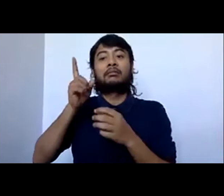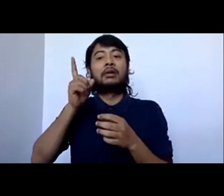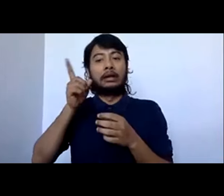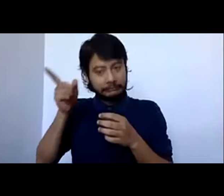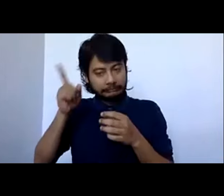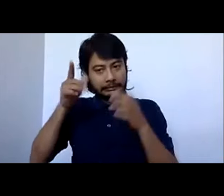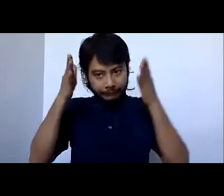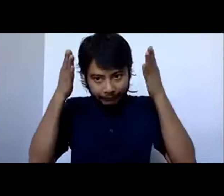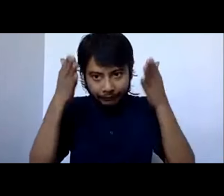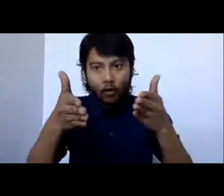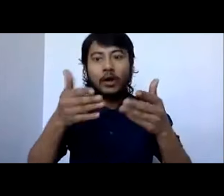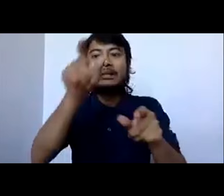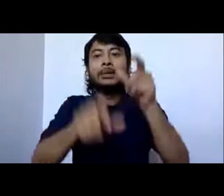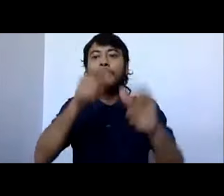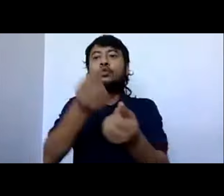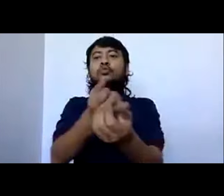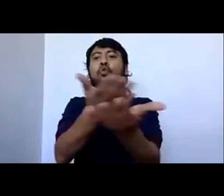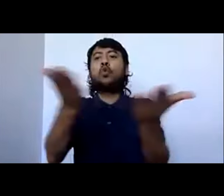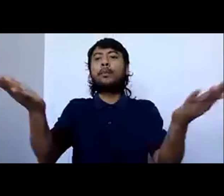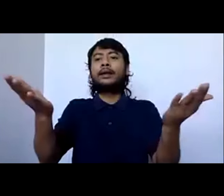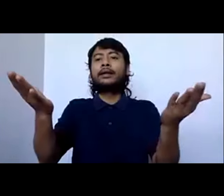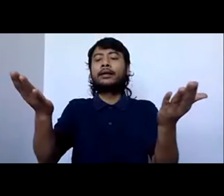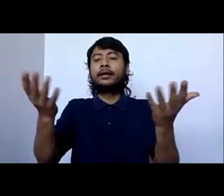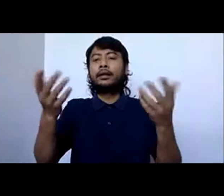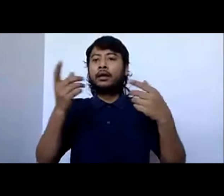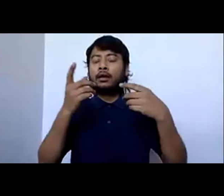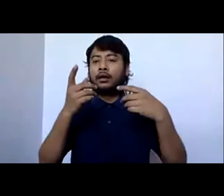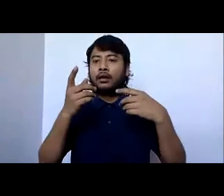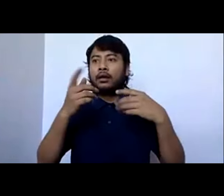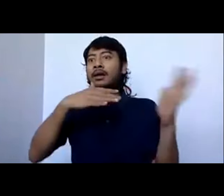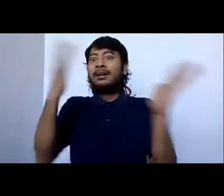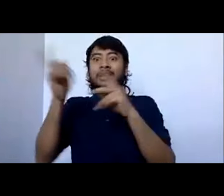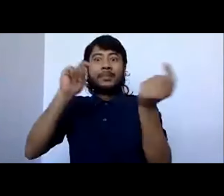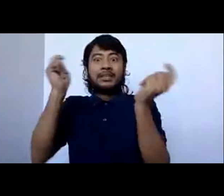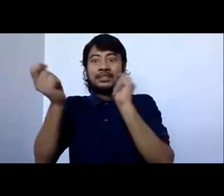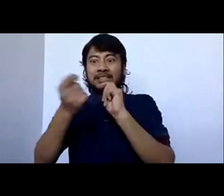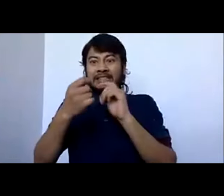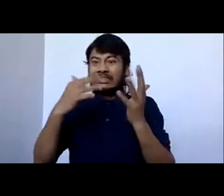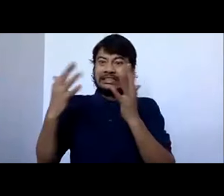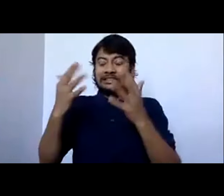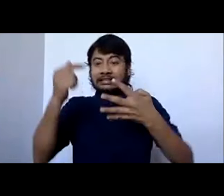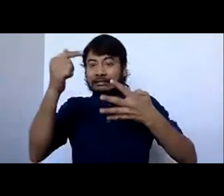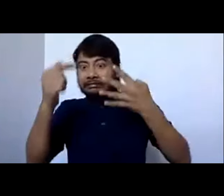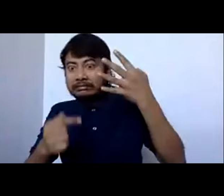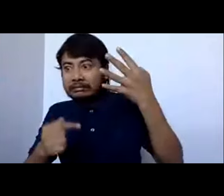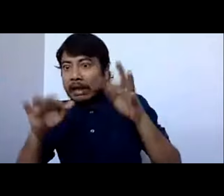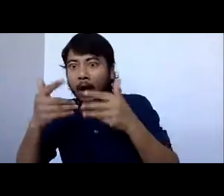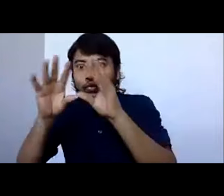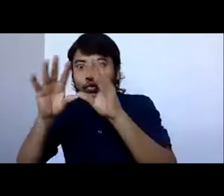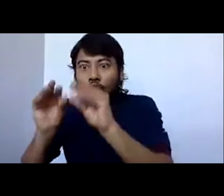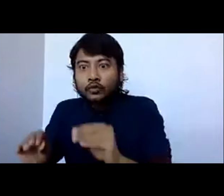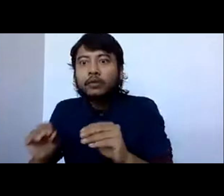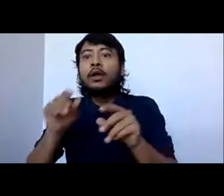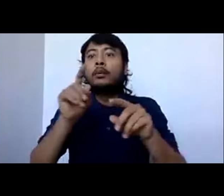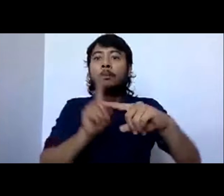on how we can address these challenges, how we are going to address these challenges. And it's not easy because, you if you look at